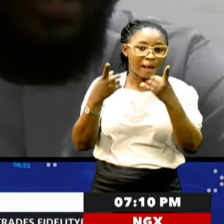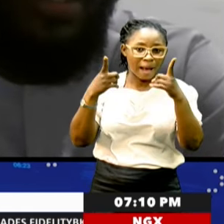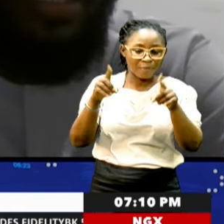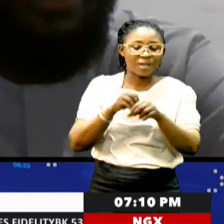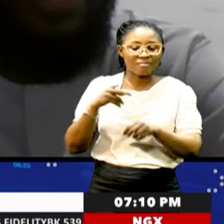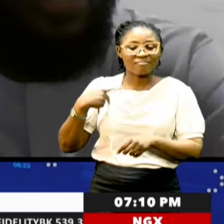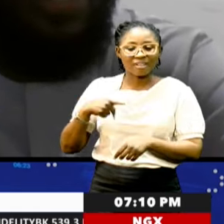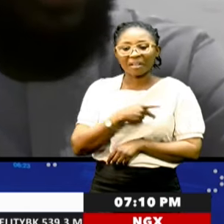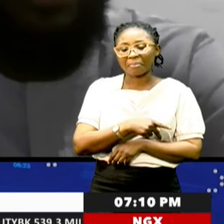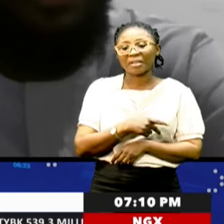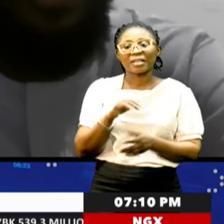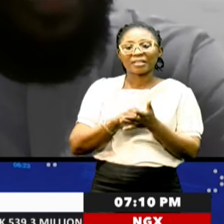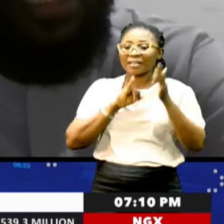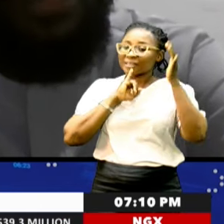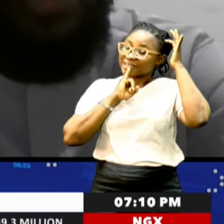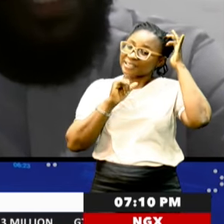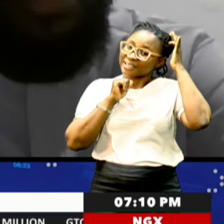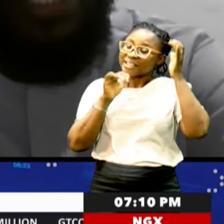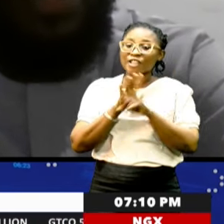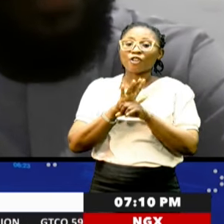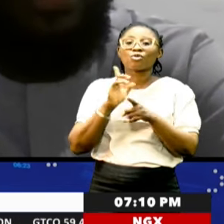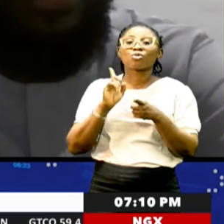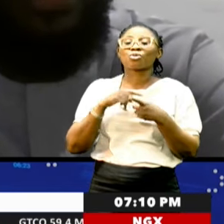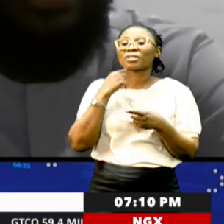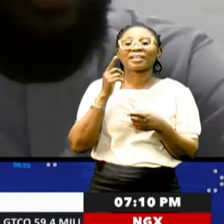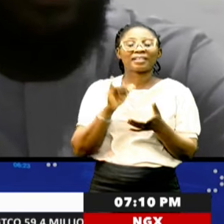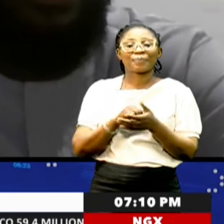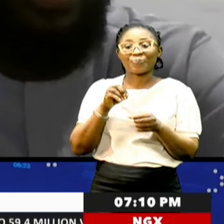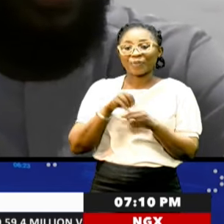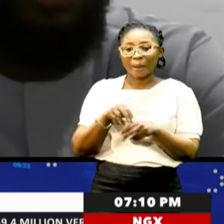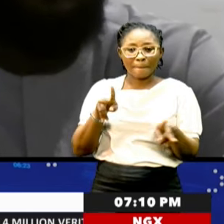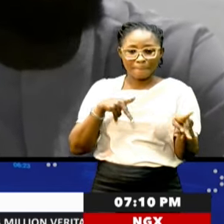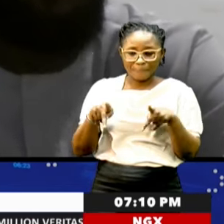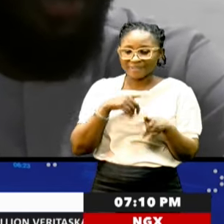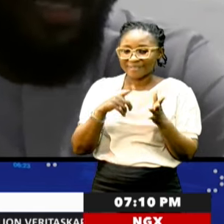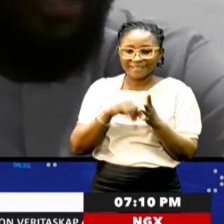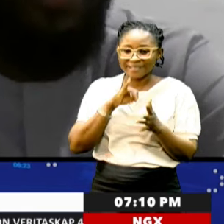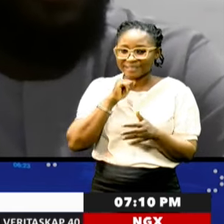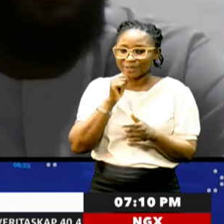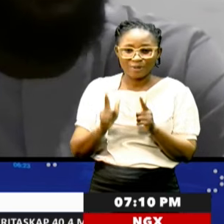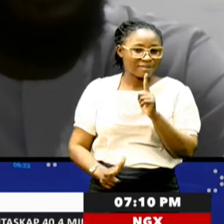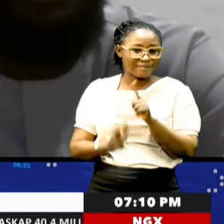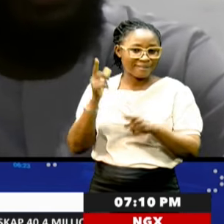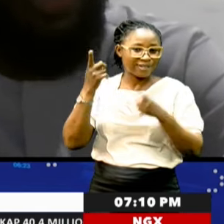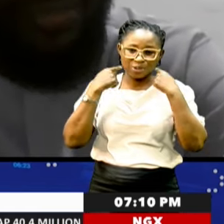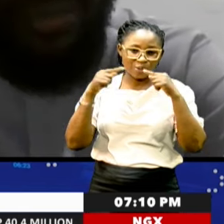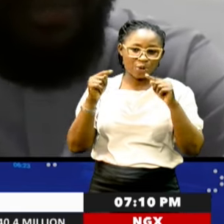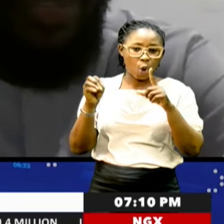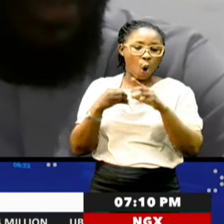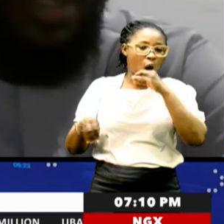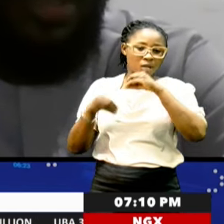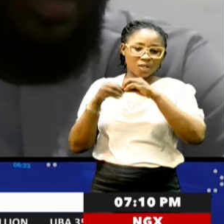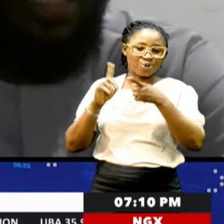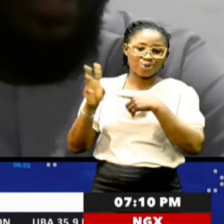parliaments. That is not to say that within the party, this isn't a huge success or a huge plus for them,